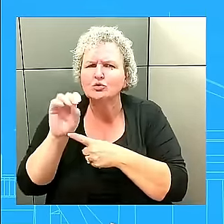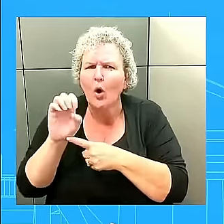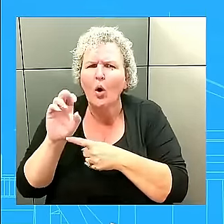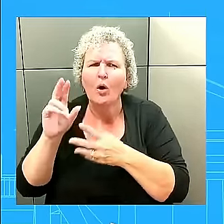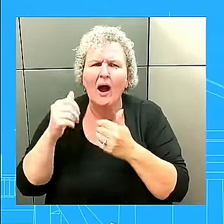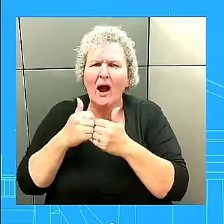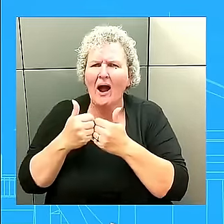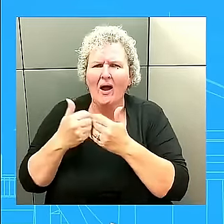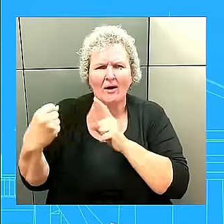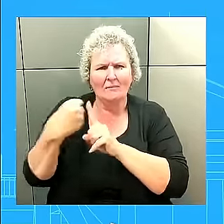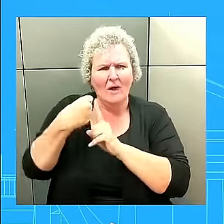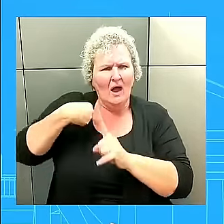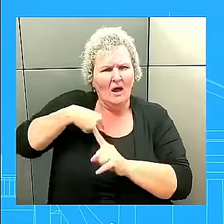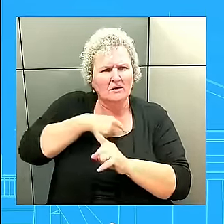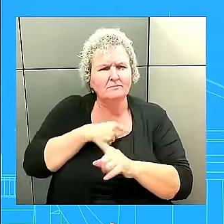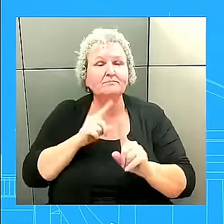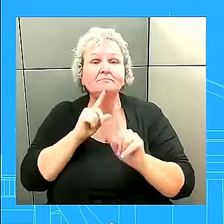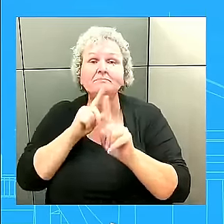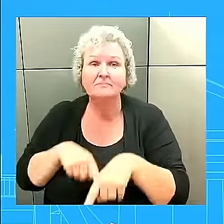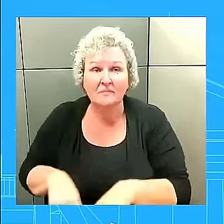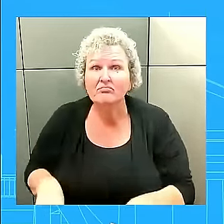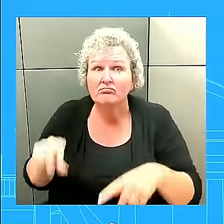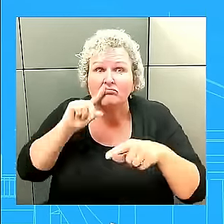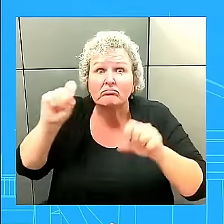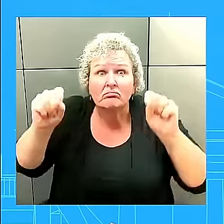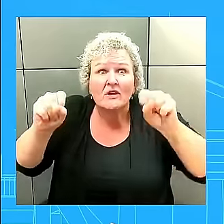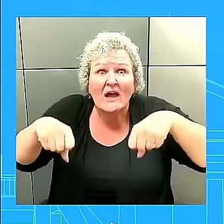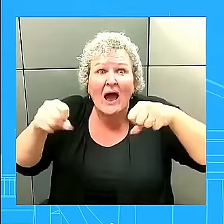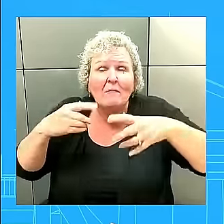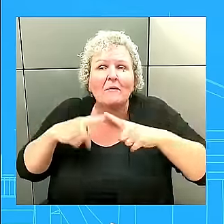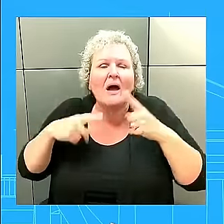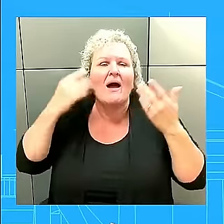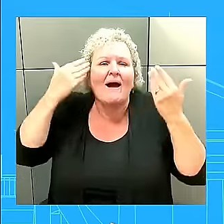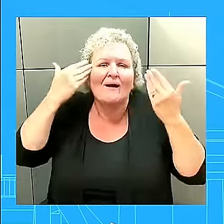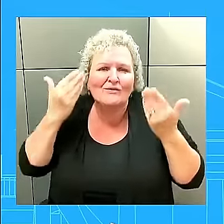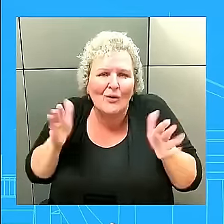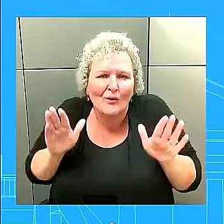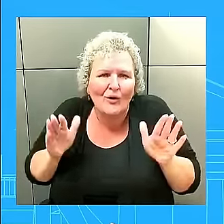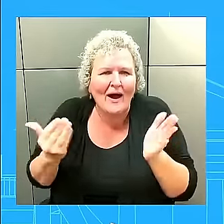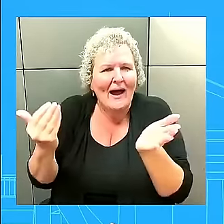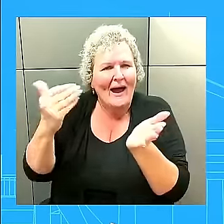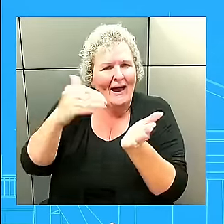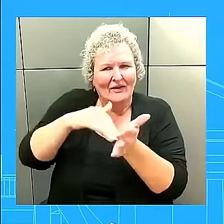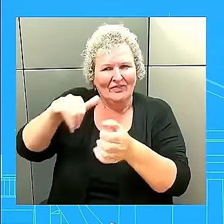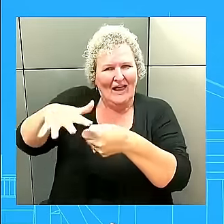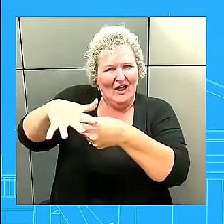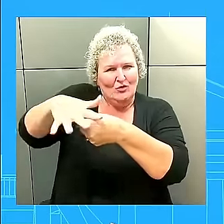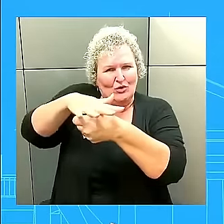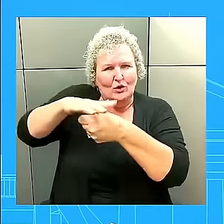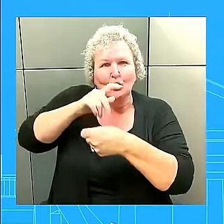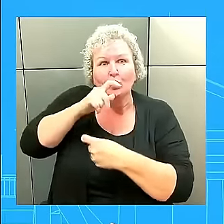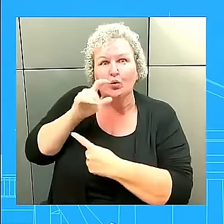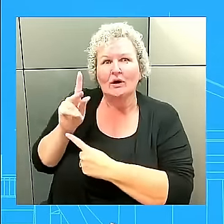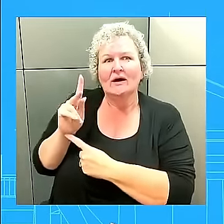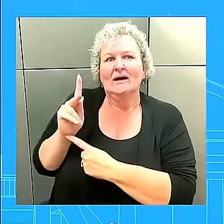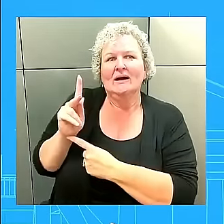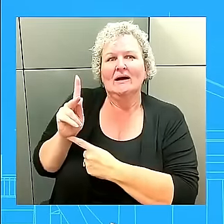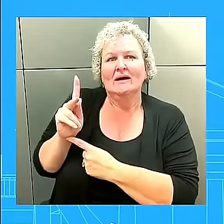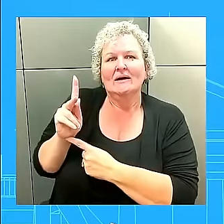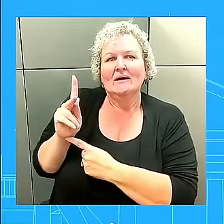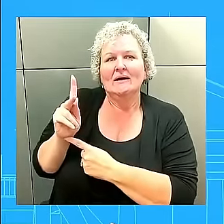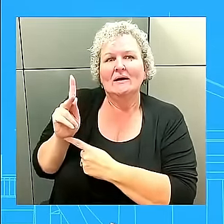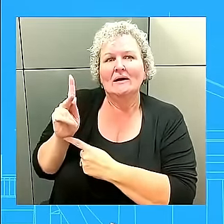region, I think you mean Indo-Pacific. Until we have a better sense of what the North Koreans at least believe they're getting out of this,